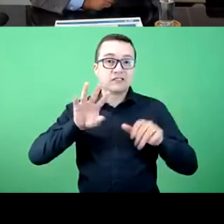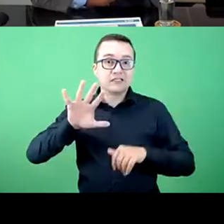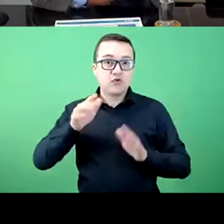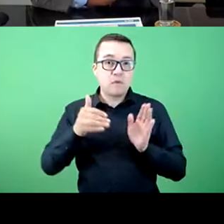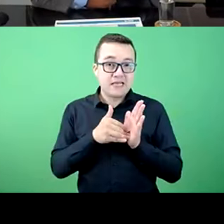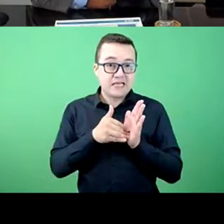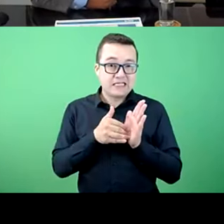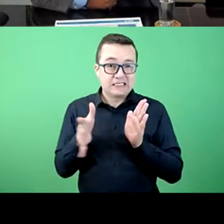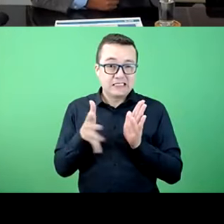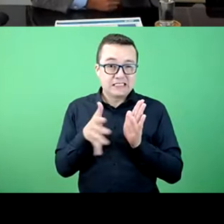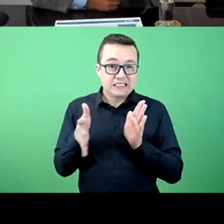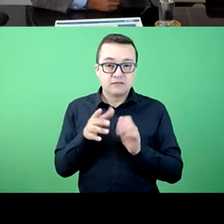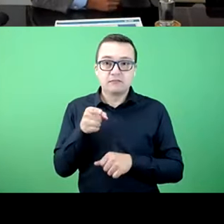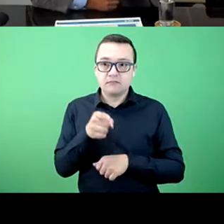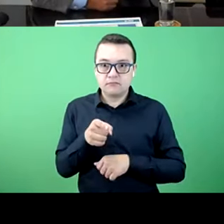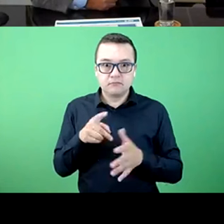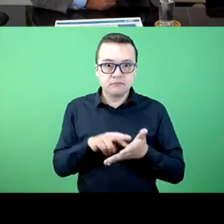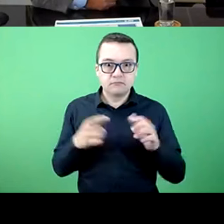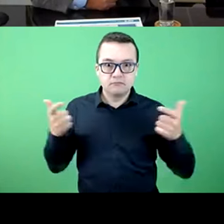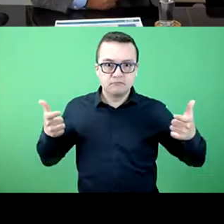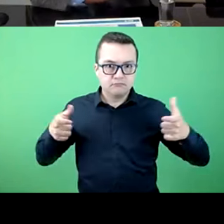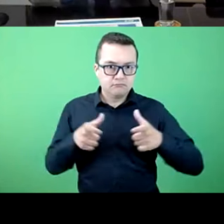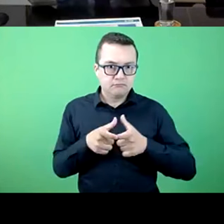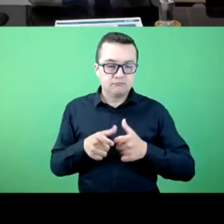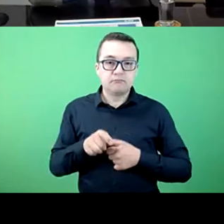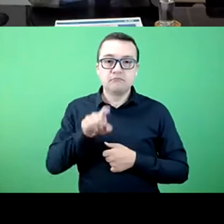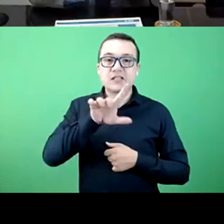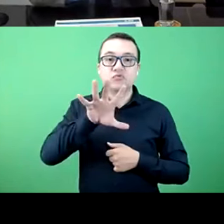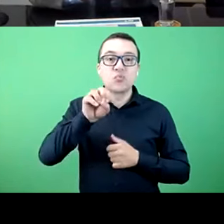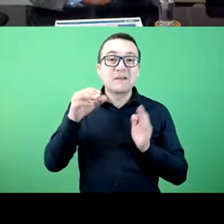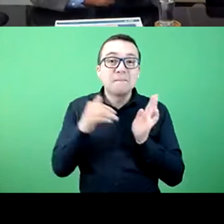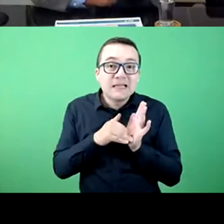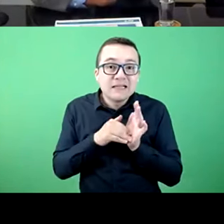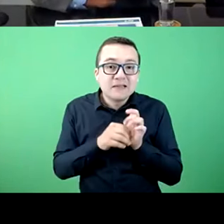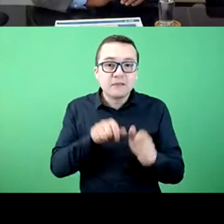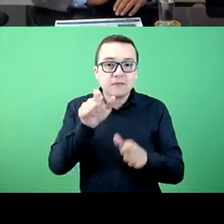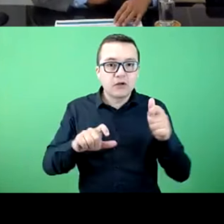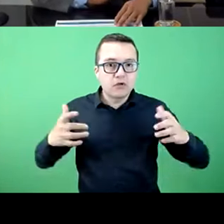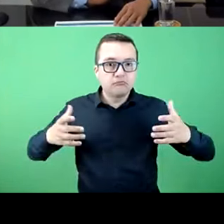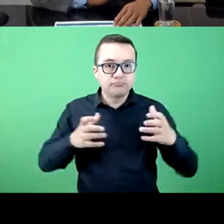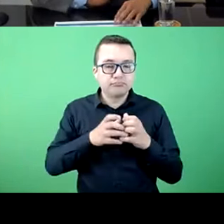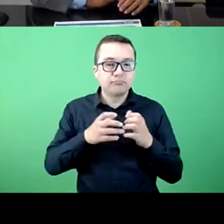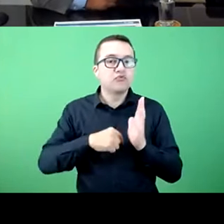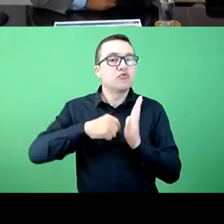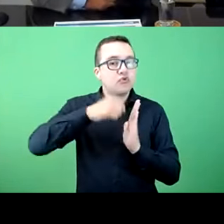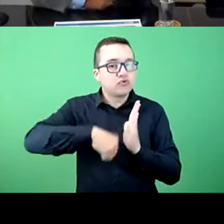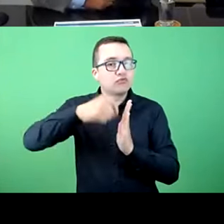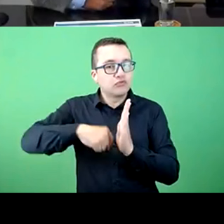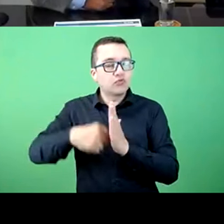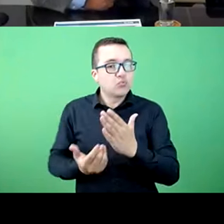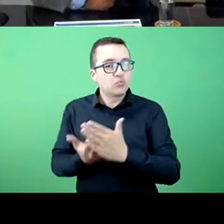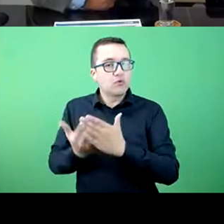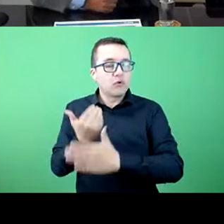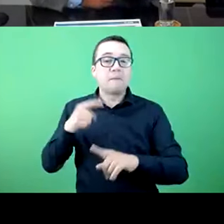million. So, between January and February, the number of beneficiaries has dropped by 150,000, including